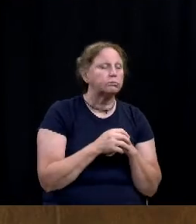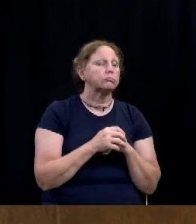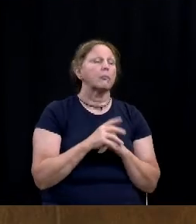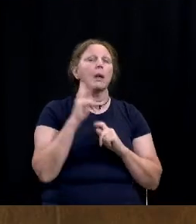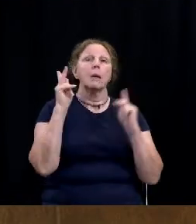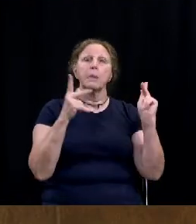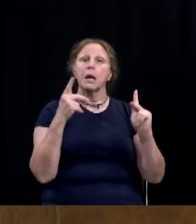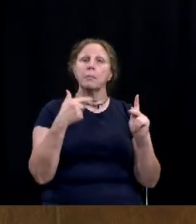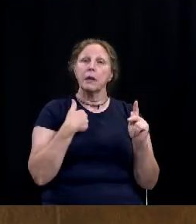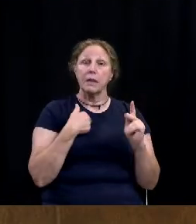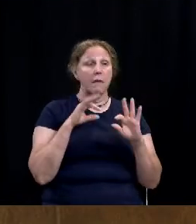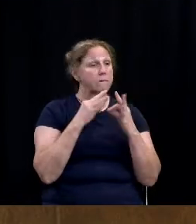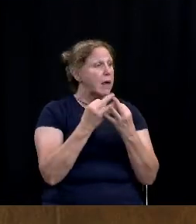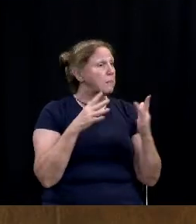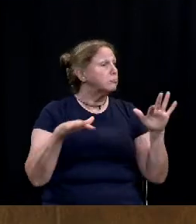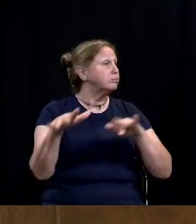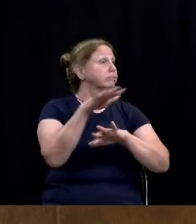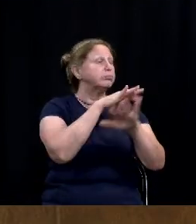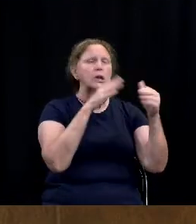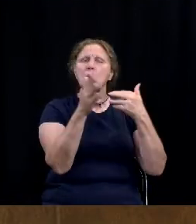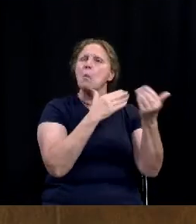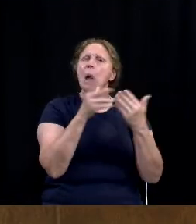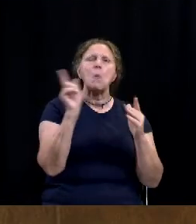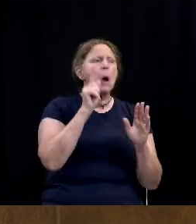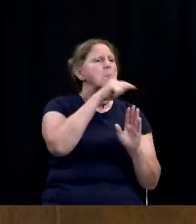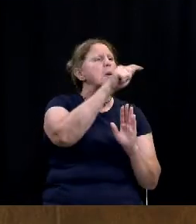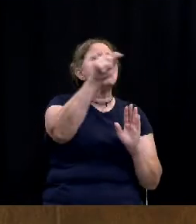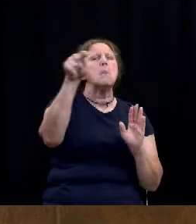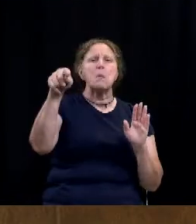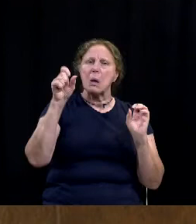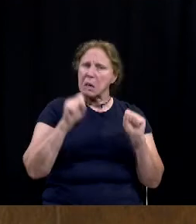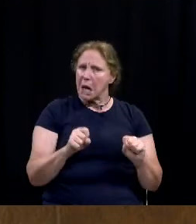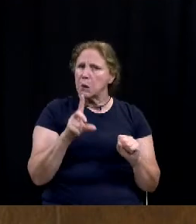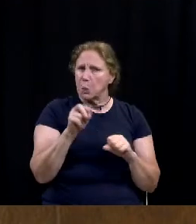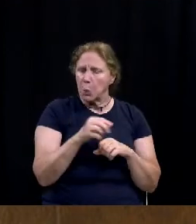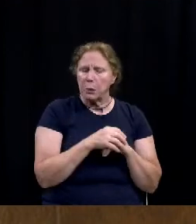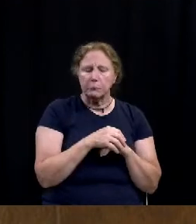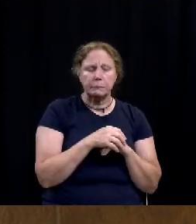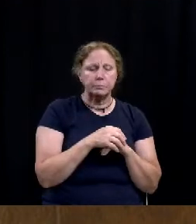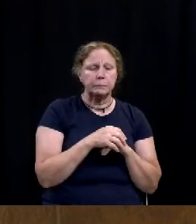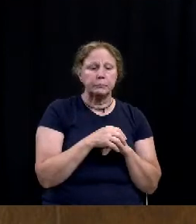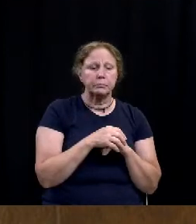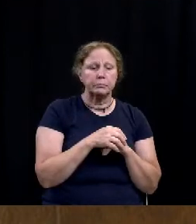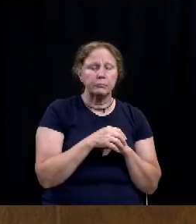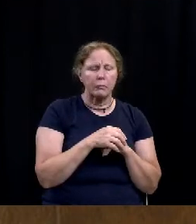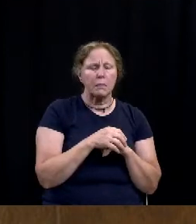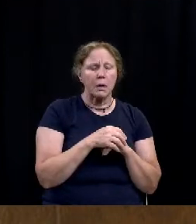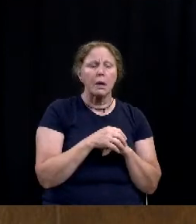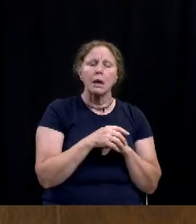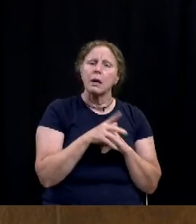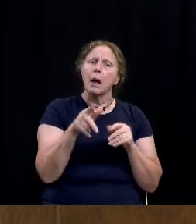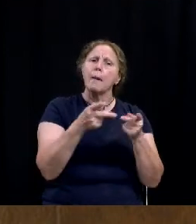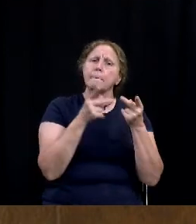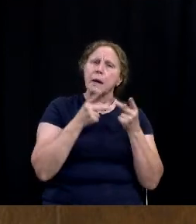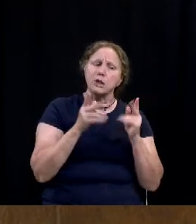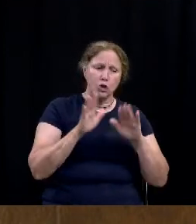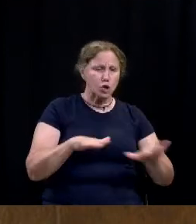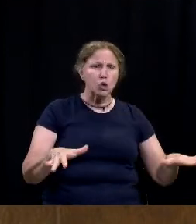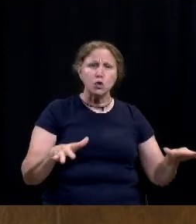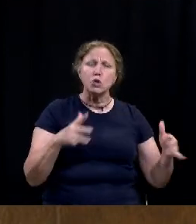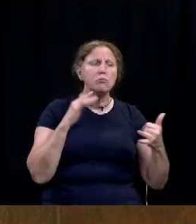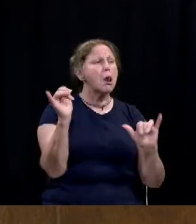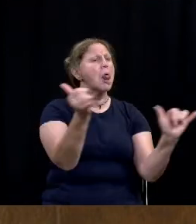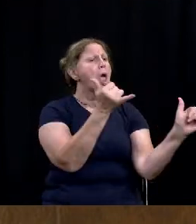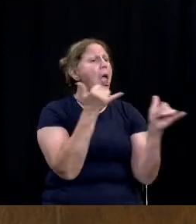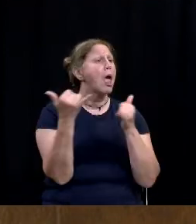they can raise their families no matter what part of the city you in you're in uh a place where children can be playing